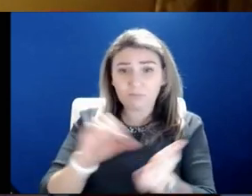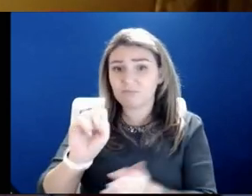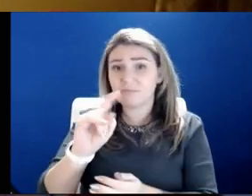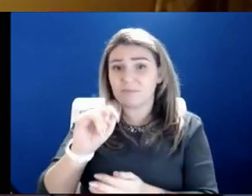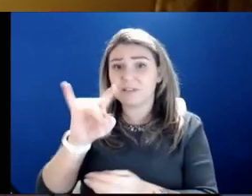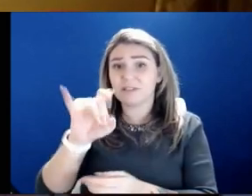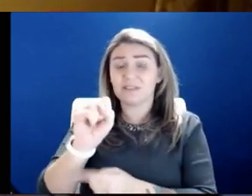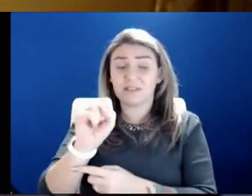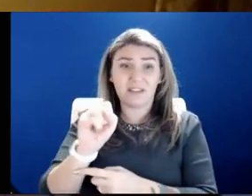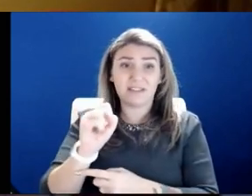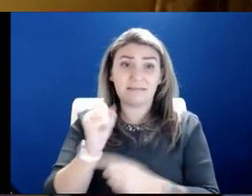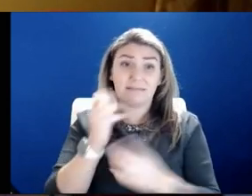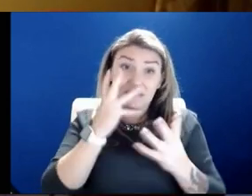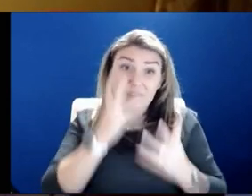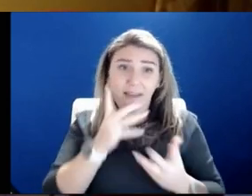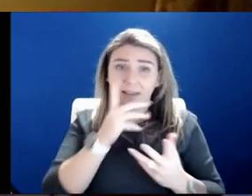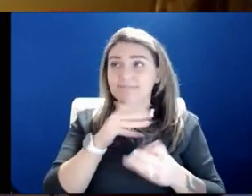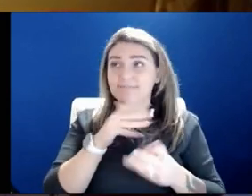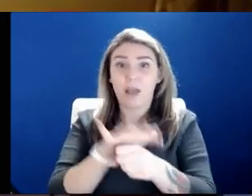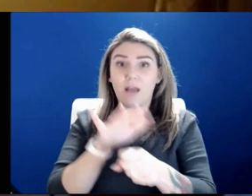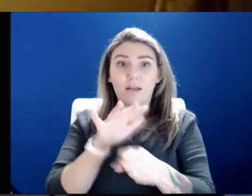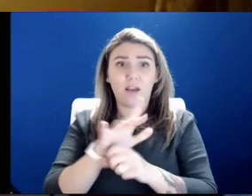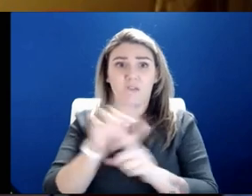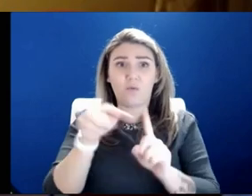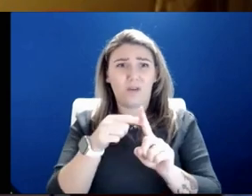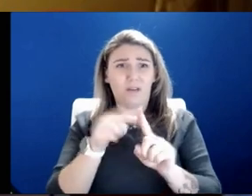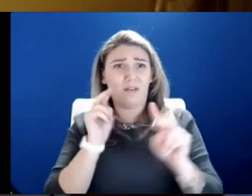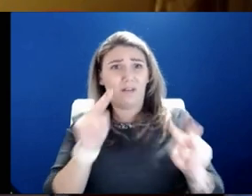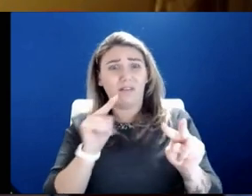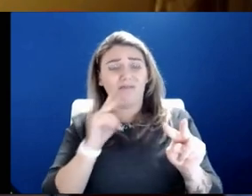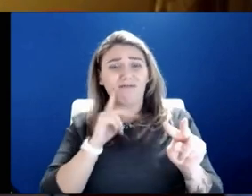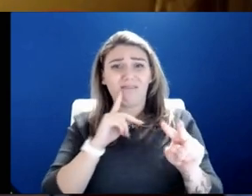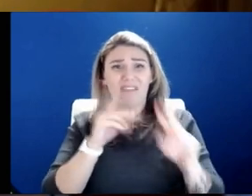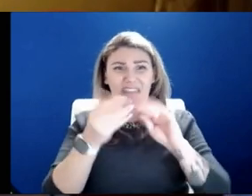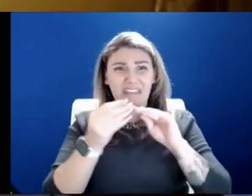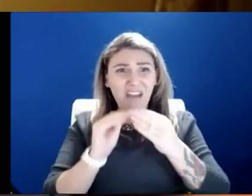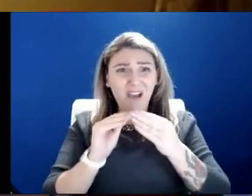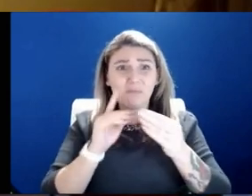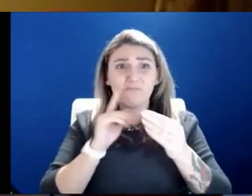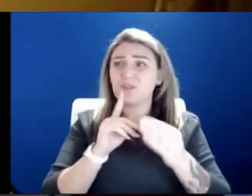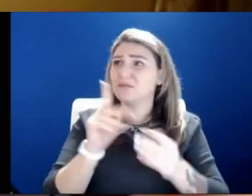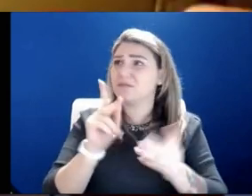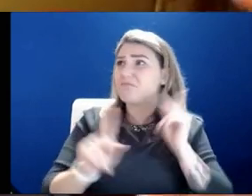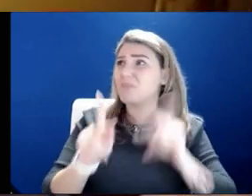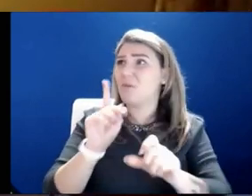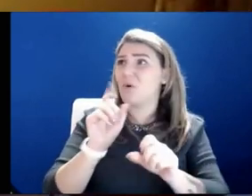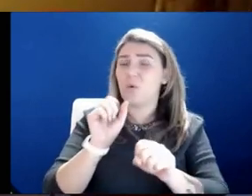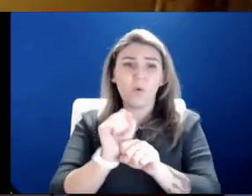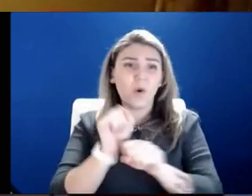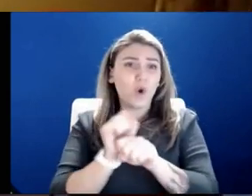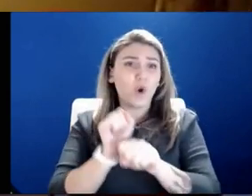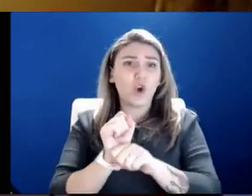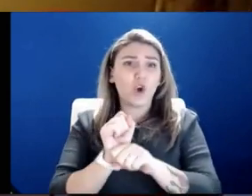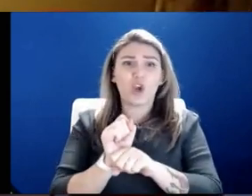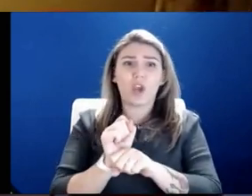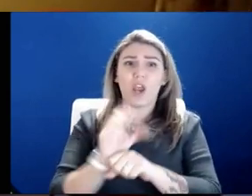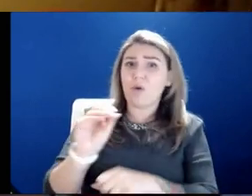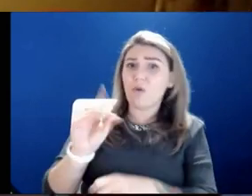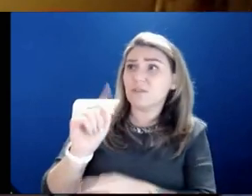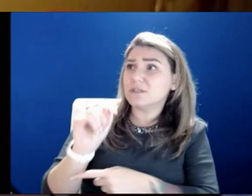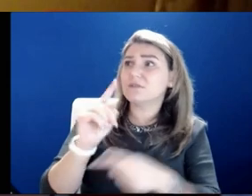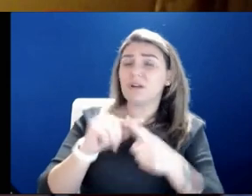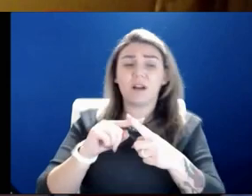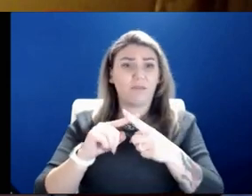sadly not enough. you look at the number of folks that needed to work overtime, the number of vaccine clinics we've had to set up.